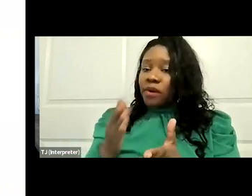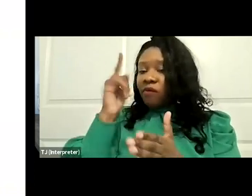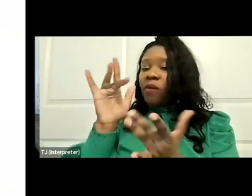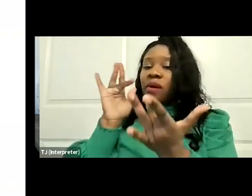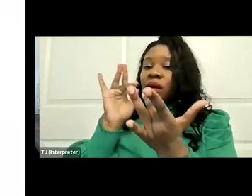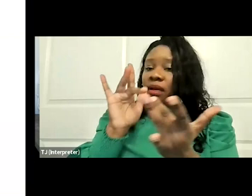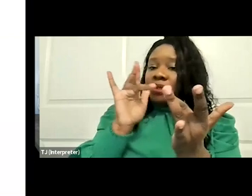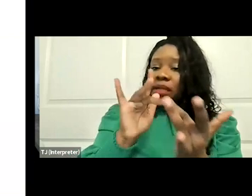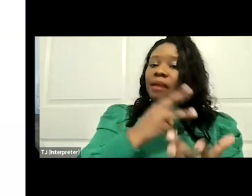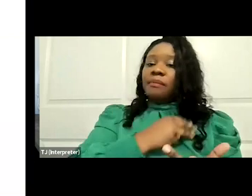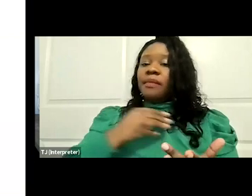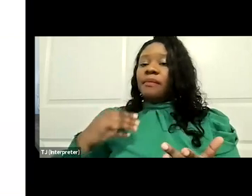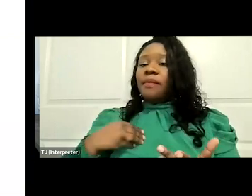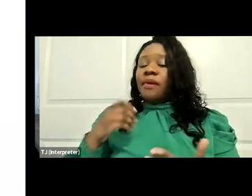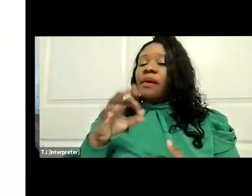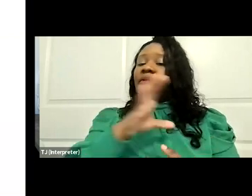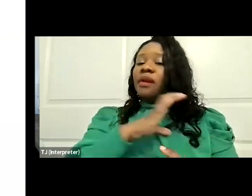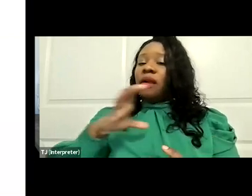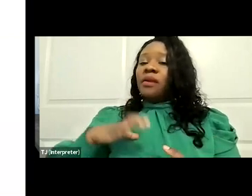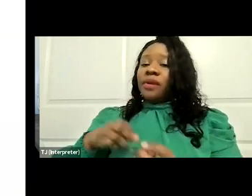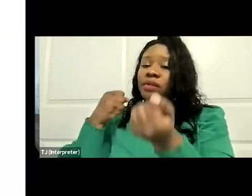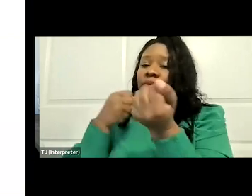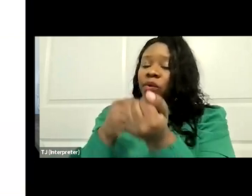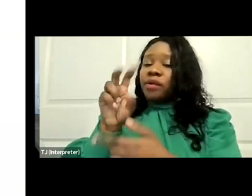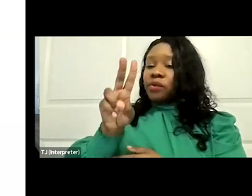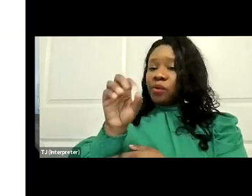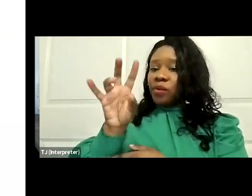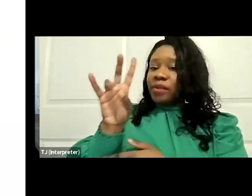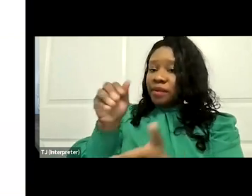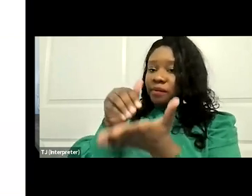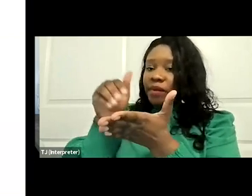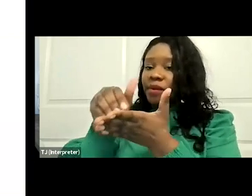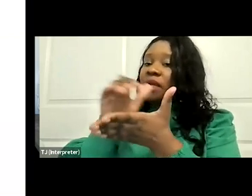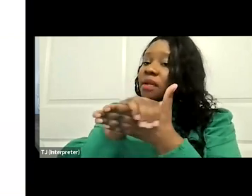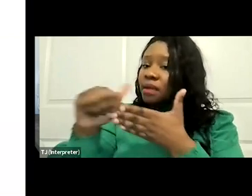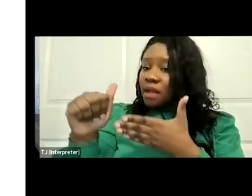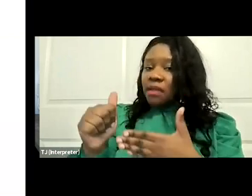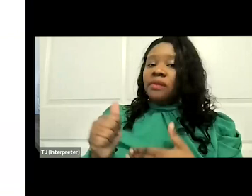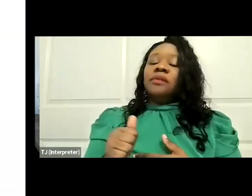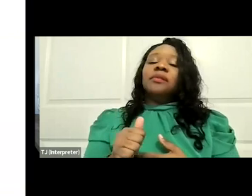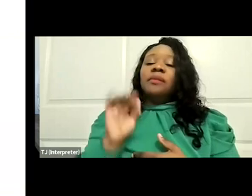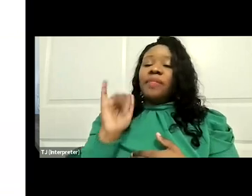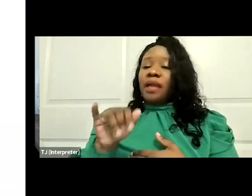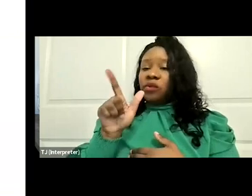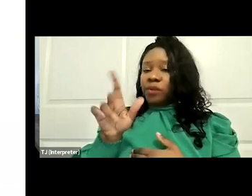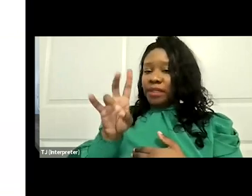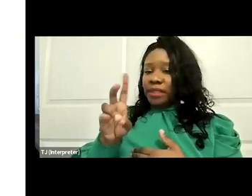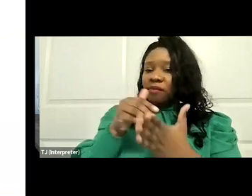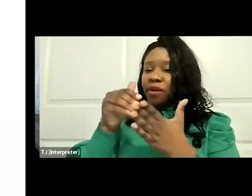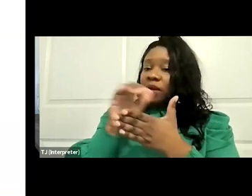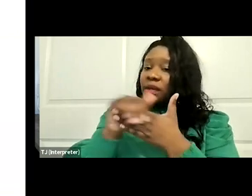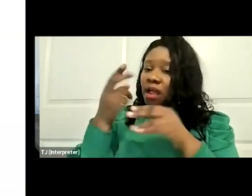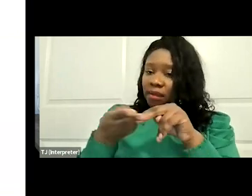Congress to, again, support that two hundred seven million dollar number. That would be a twenty seven million dollar increase